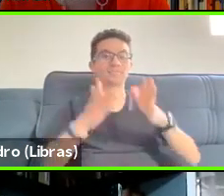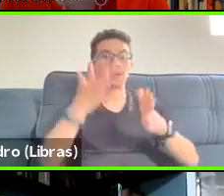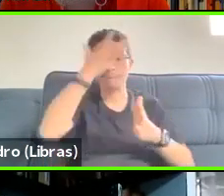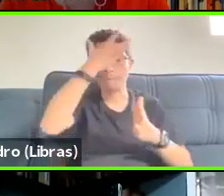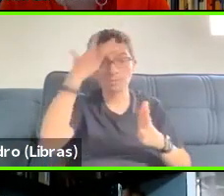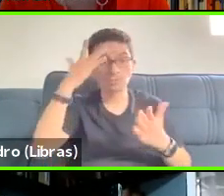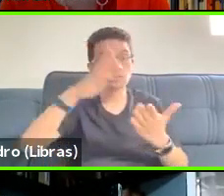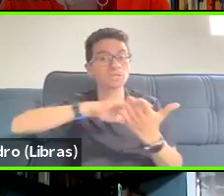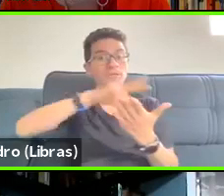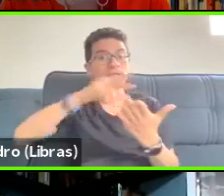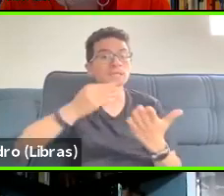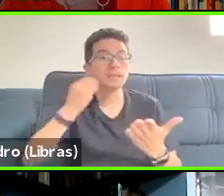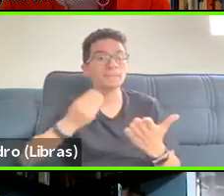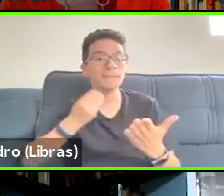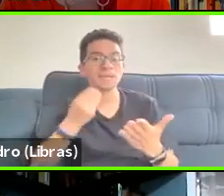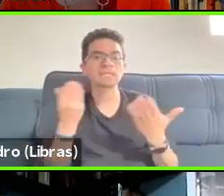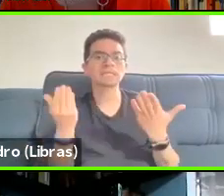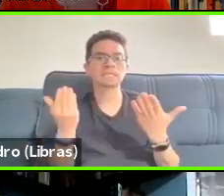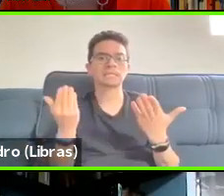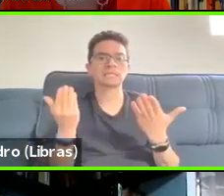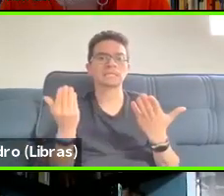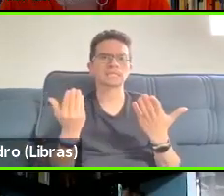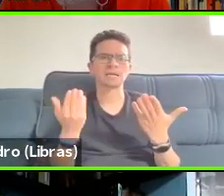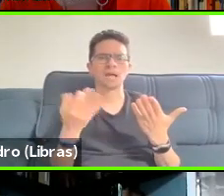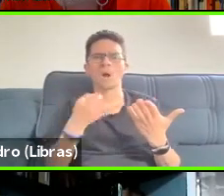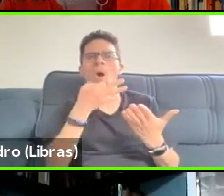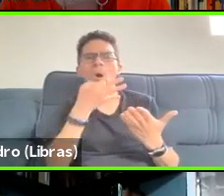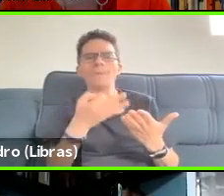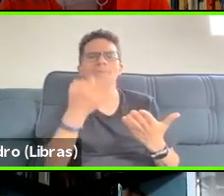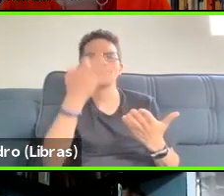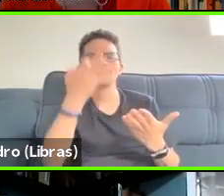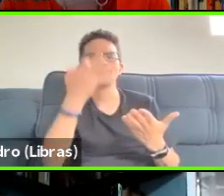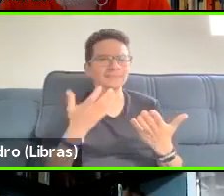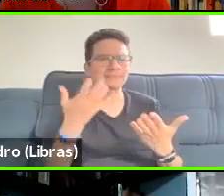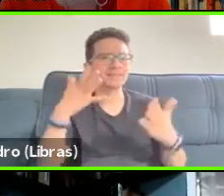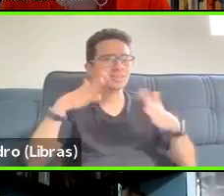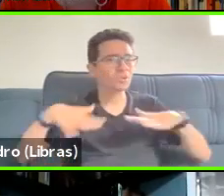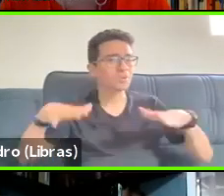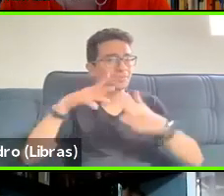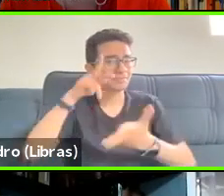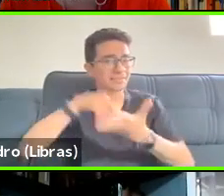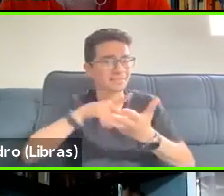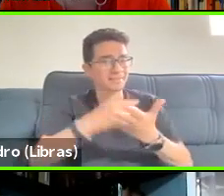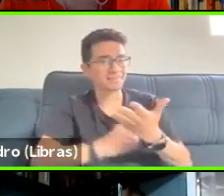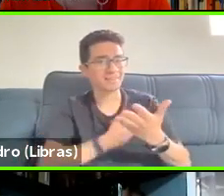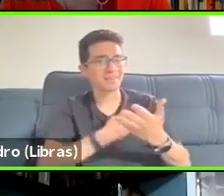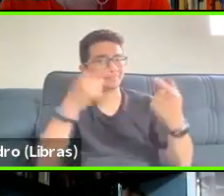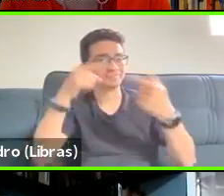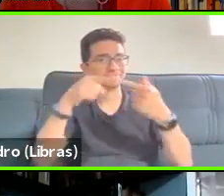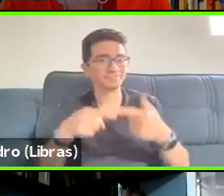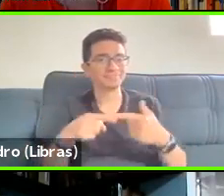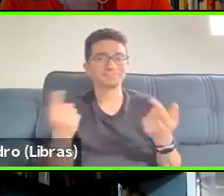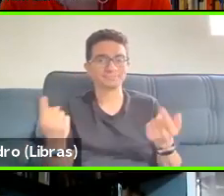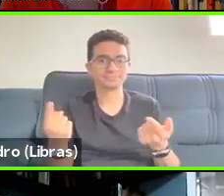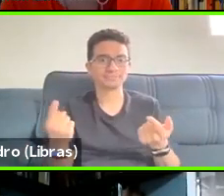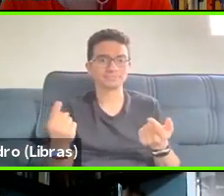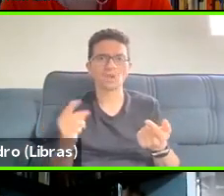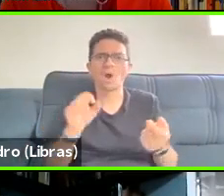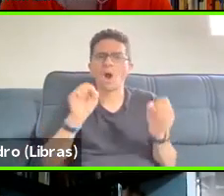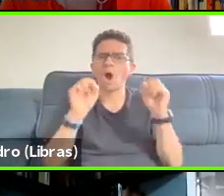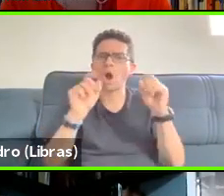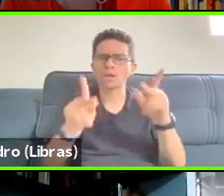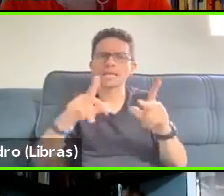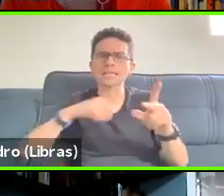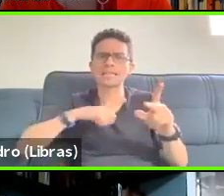becoming. Um, so, so yes, I think, I think there's strong resonances with what we're arguing for and, and this